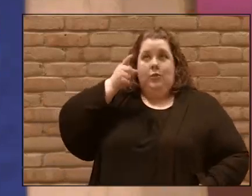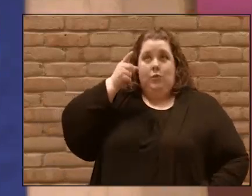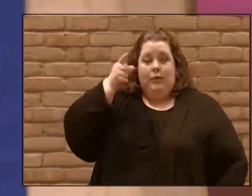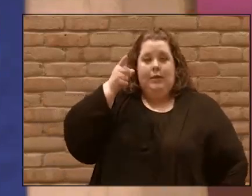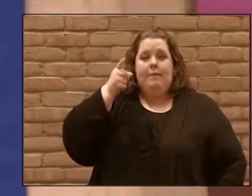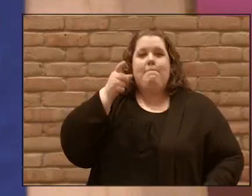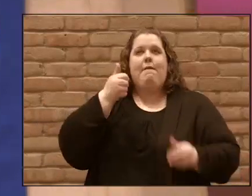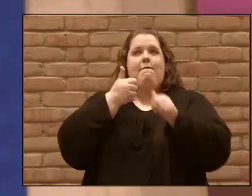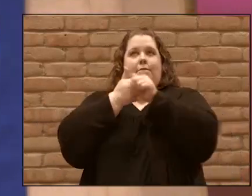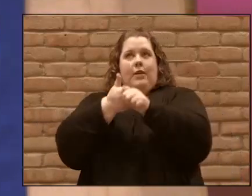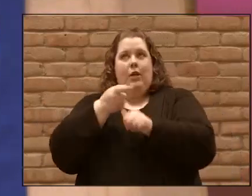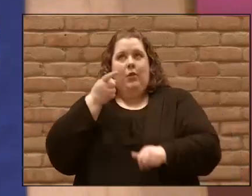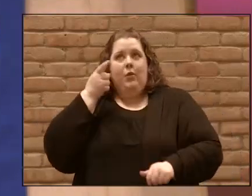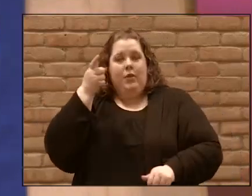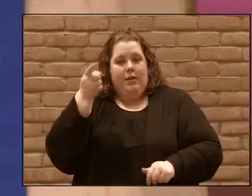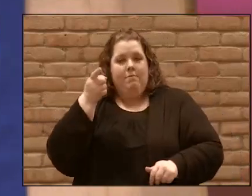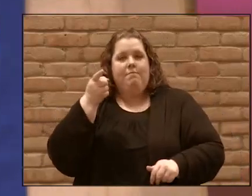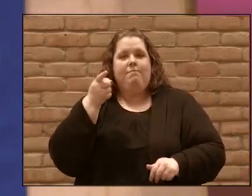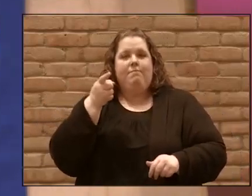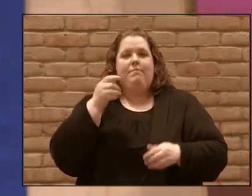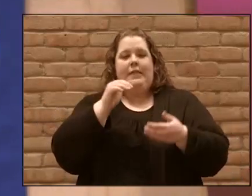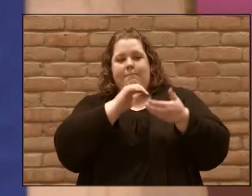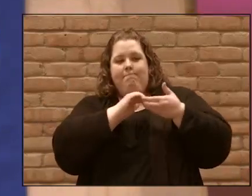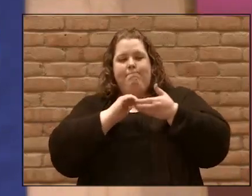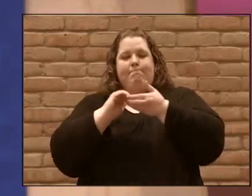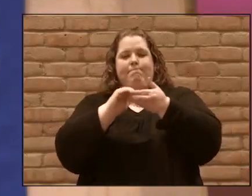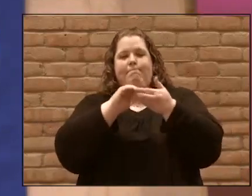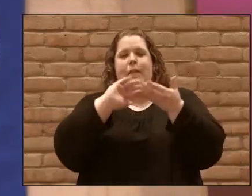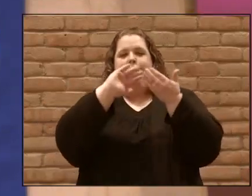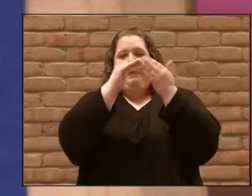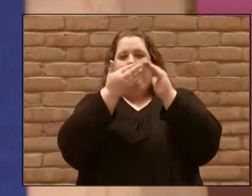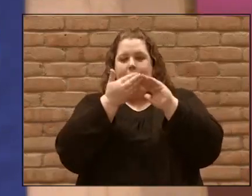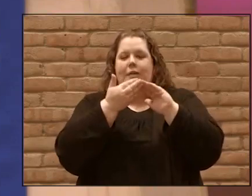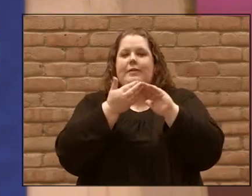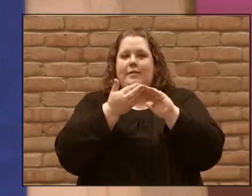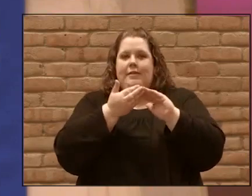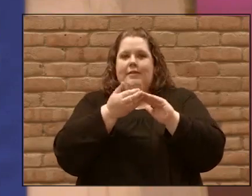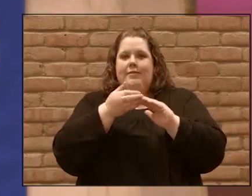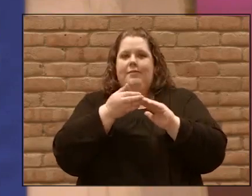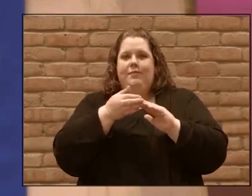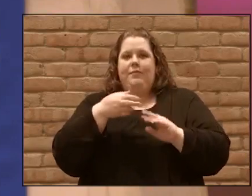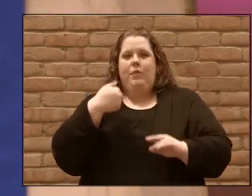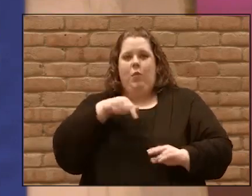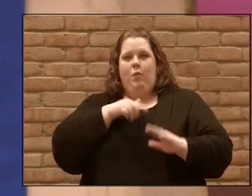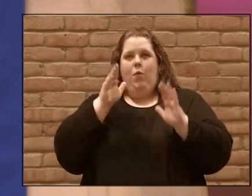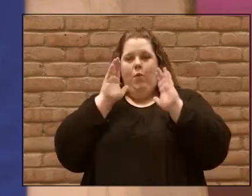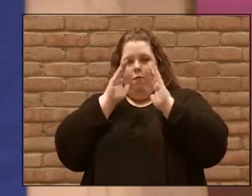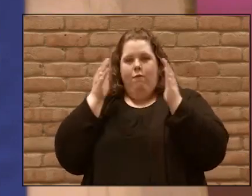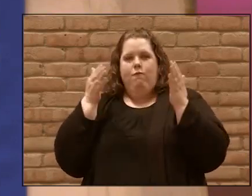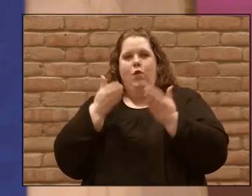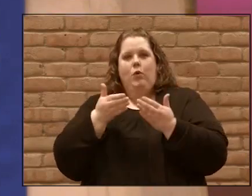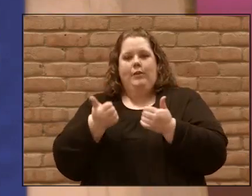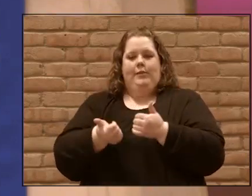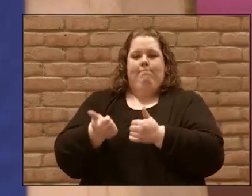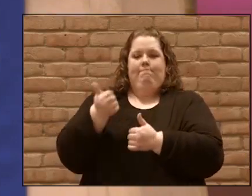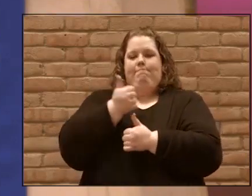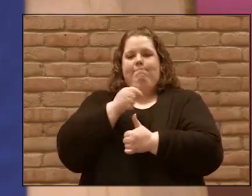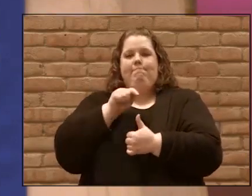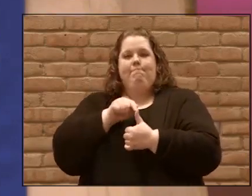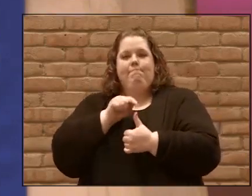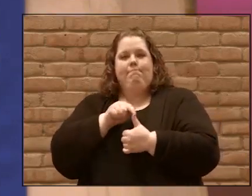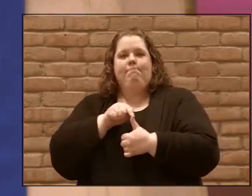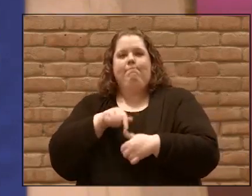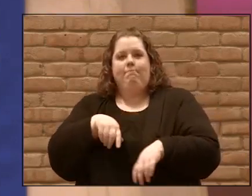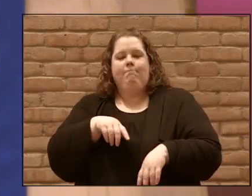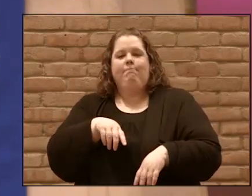community and we're going to be a people who are focused on the main thing and that's the